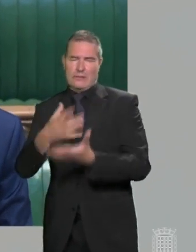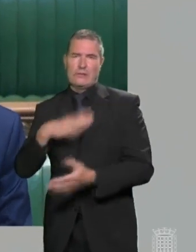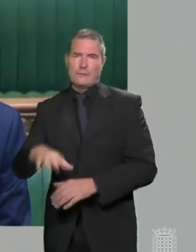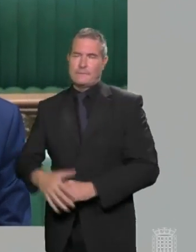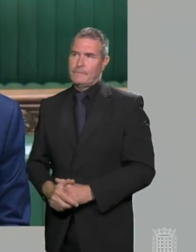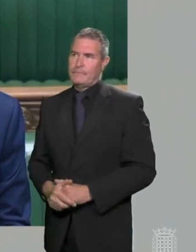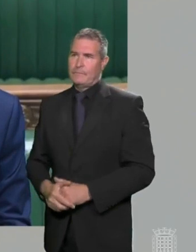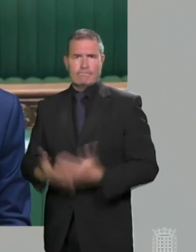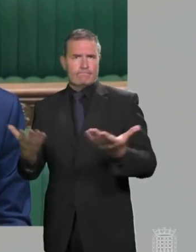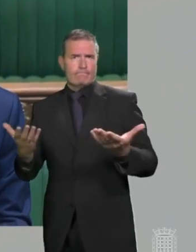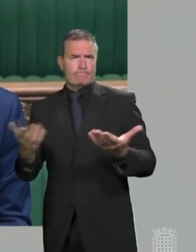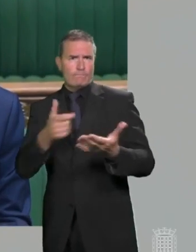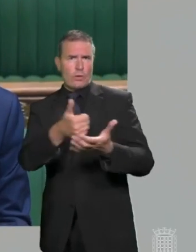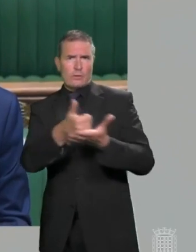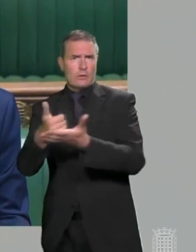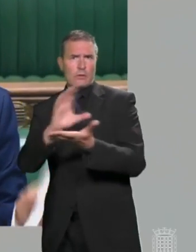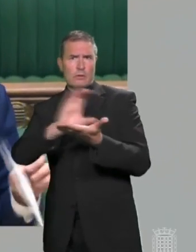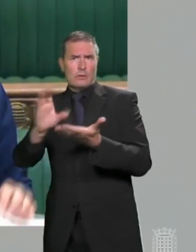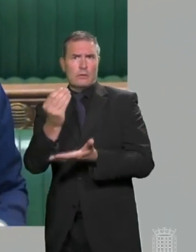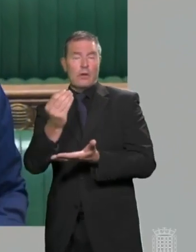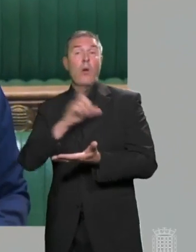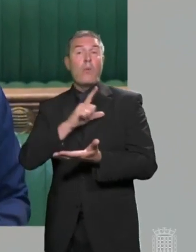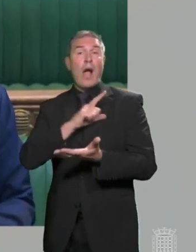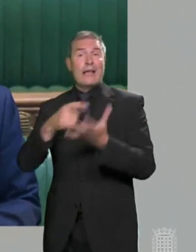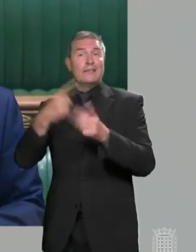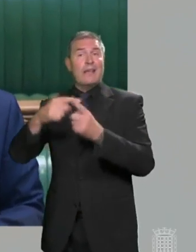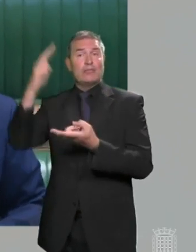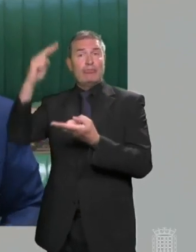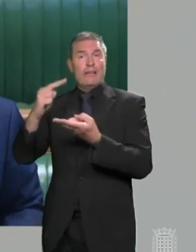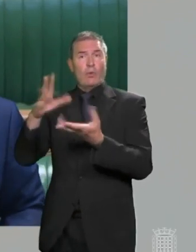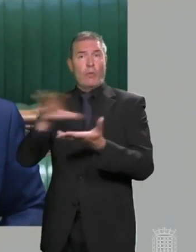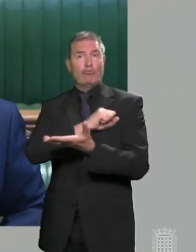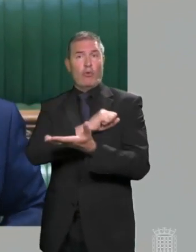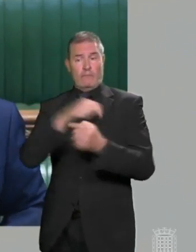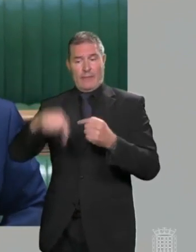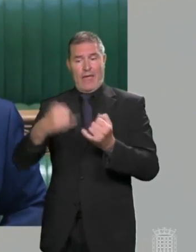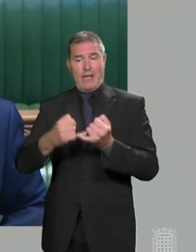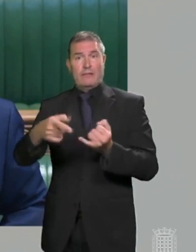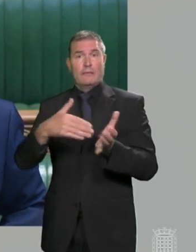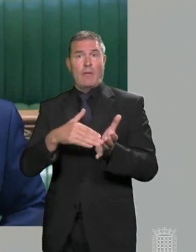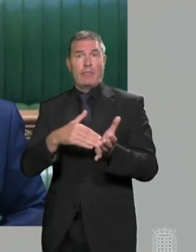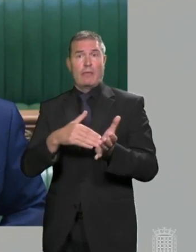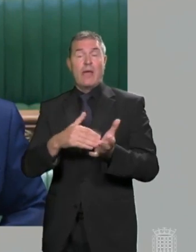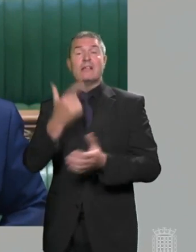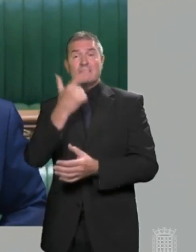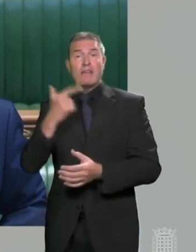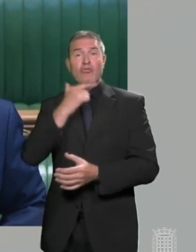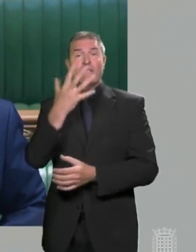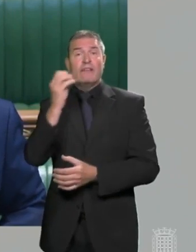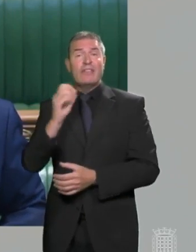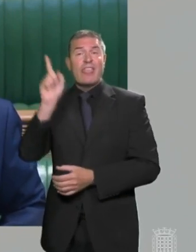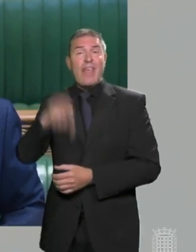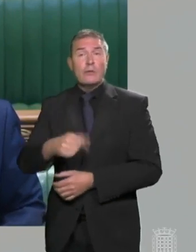But where is it? Business rate relief is being withdrawn from the end of this month, affecting 750,000